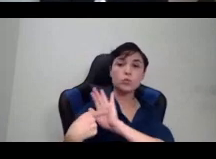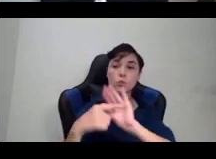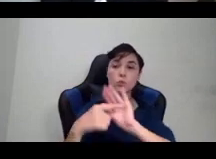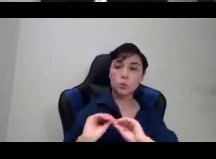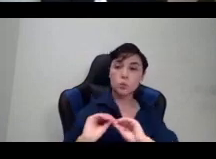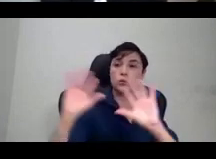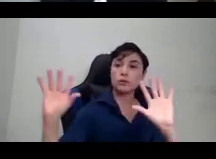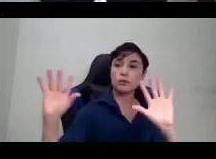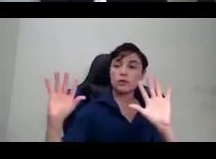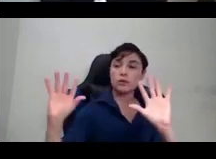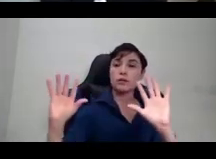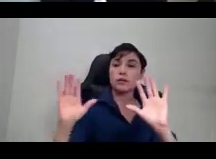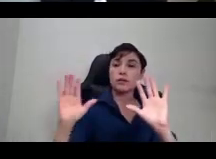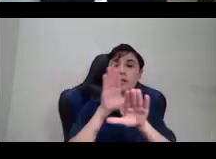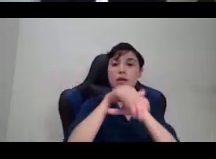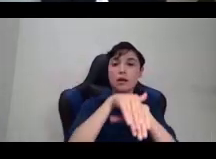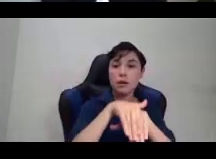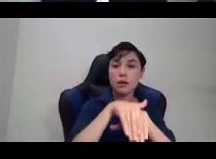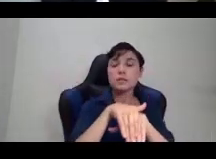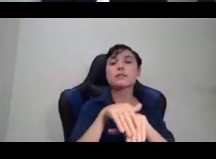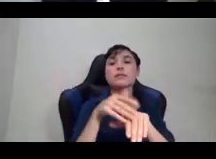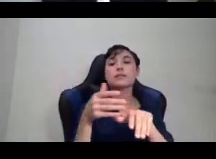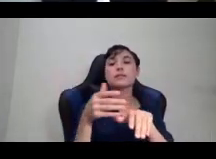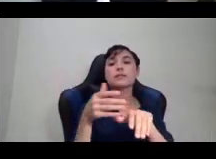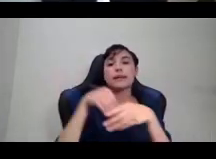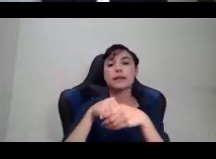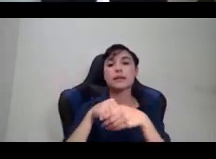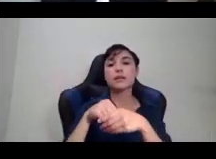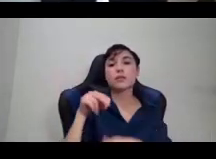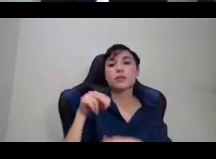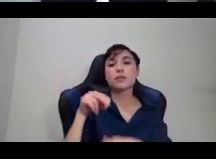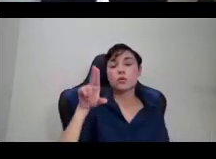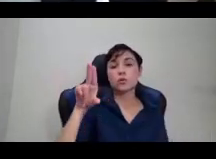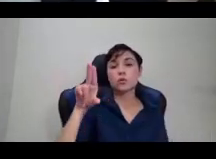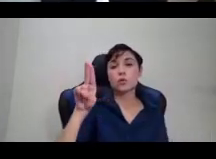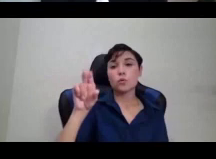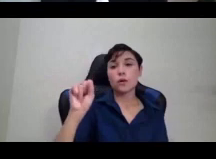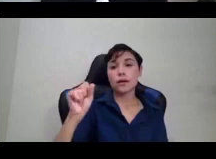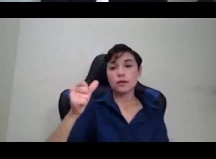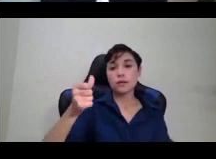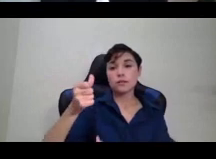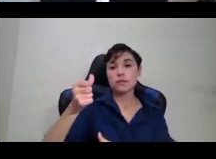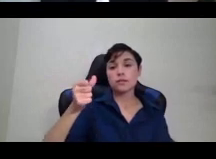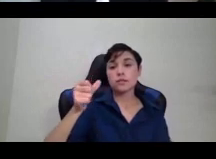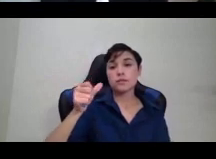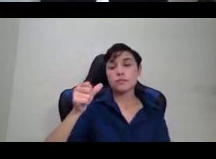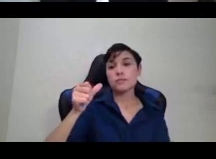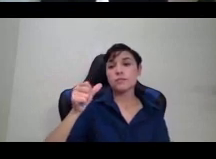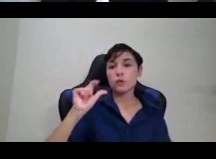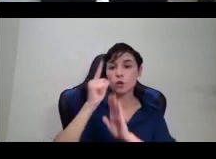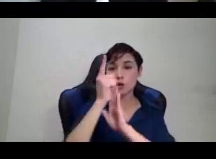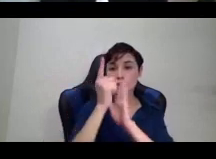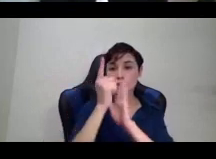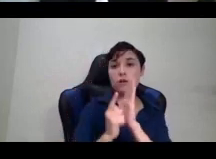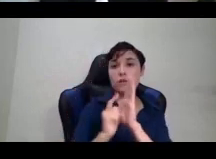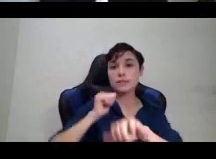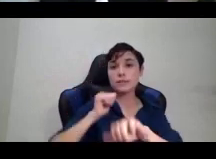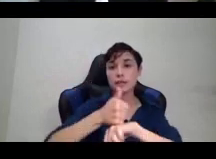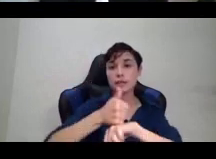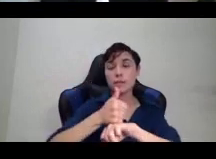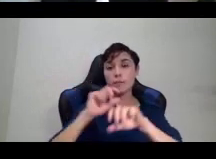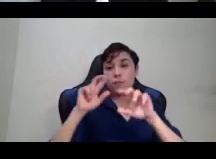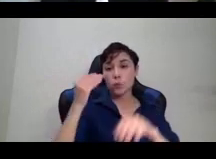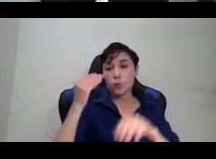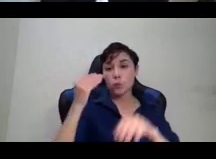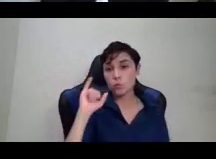of the U.S. apartheid regime at that point. That was Jim Crow. And what she was pointing out